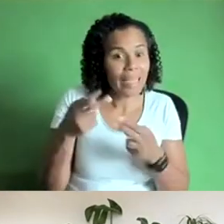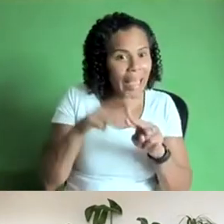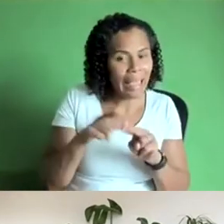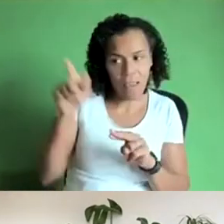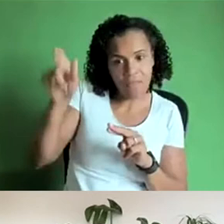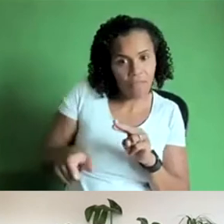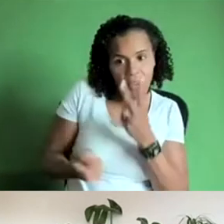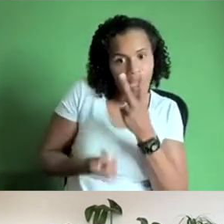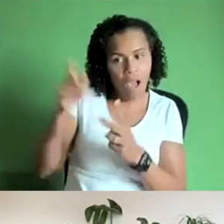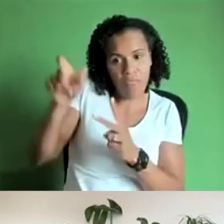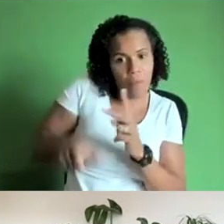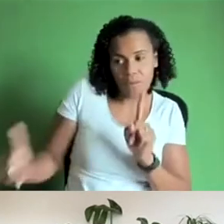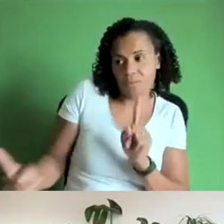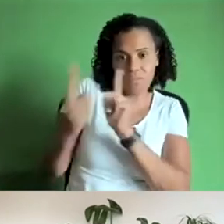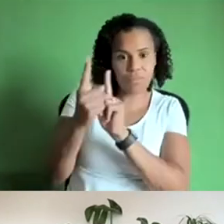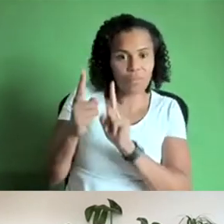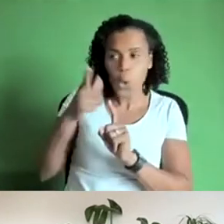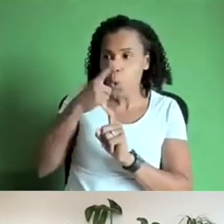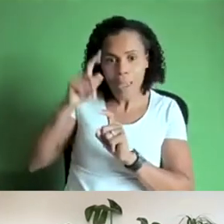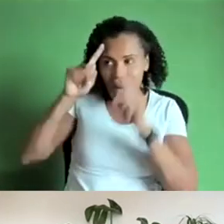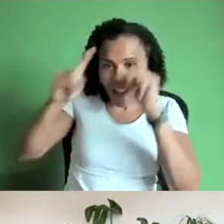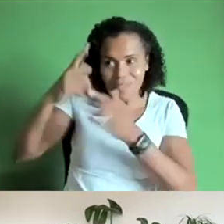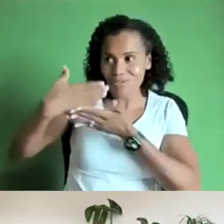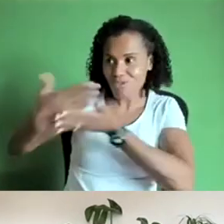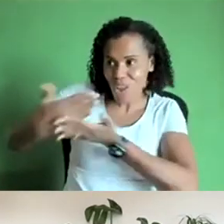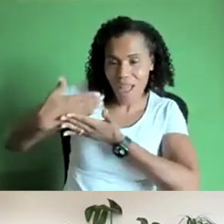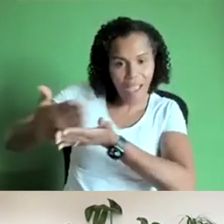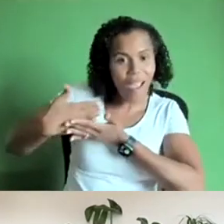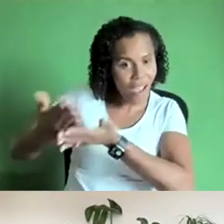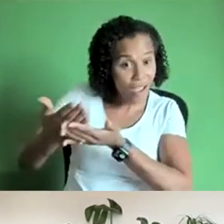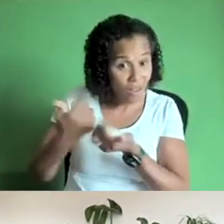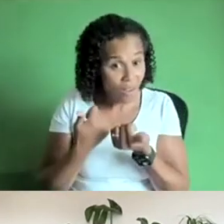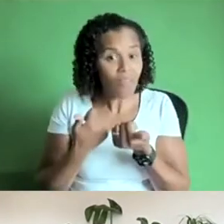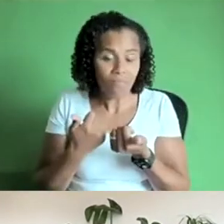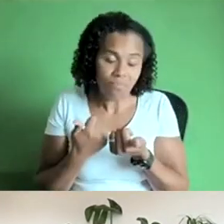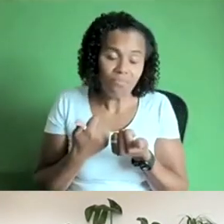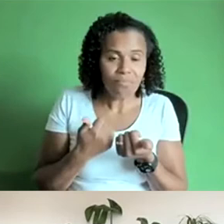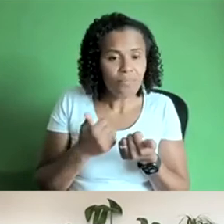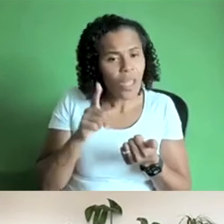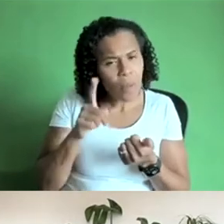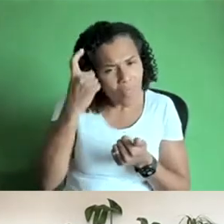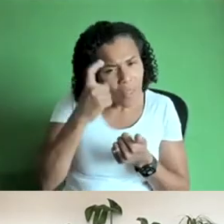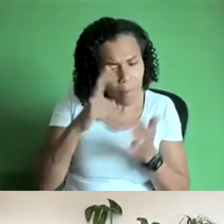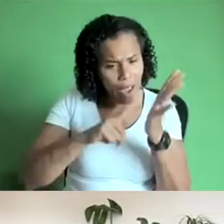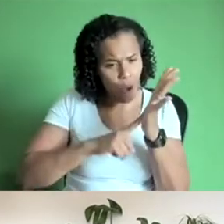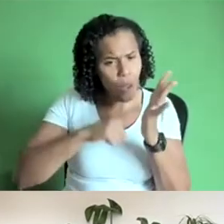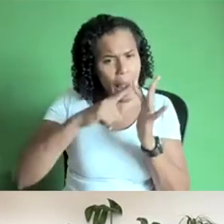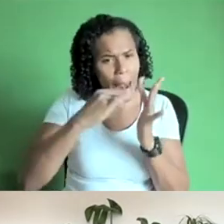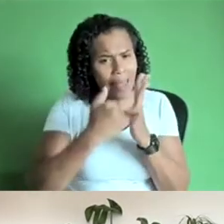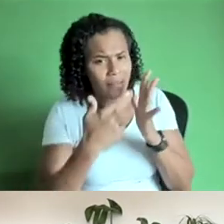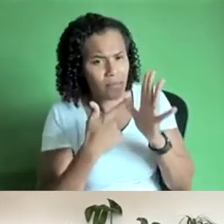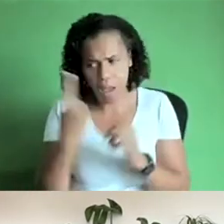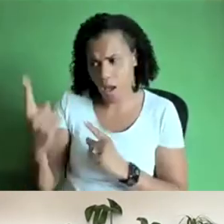one another but then is there is i guess working with lisa there's some quite sort of direct support that she uh